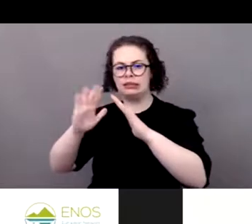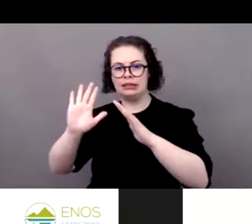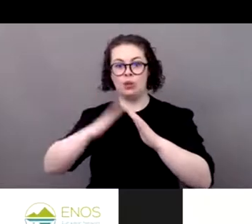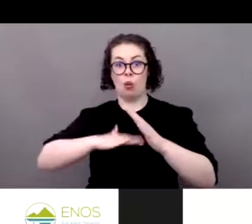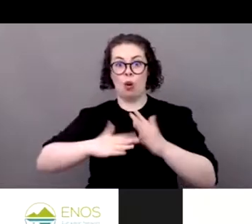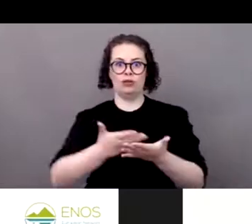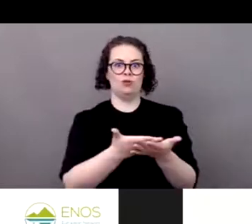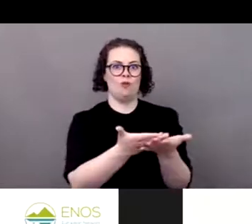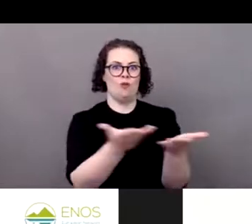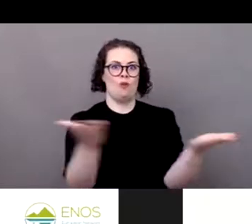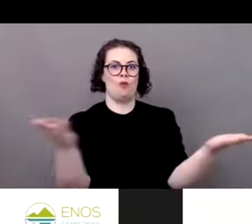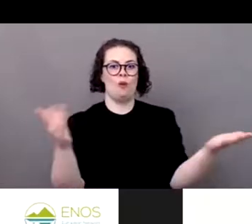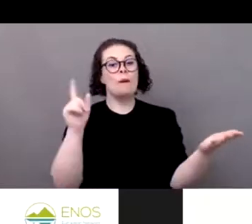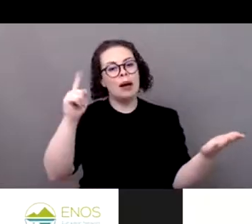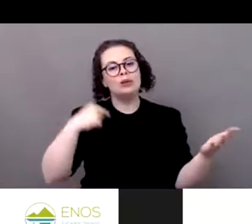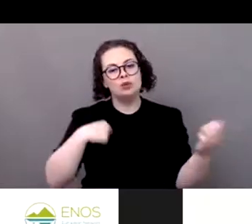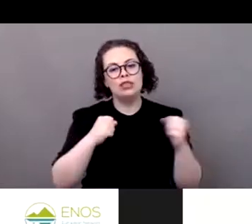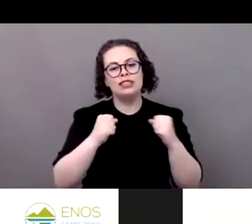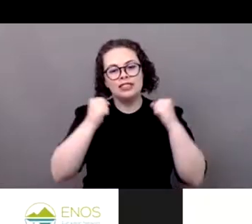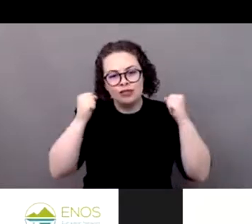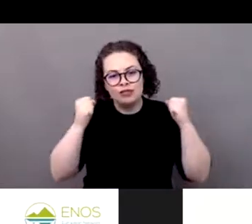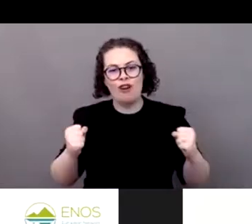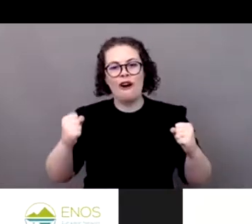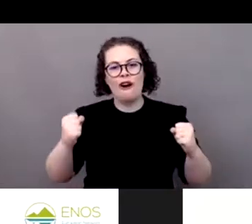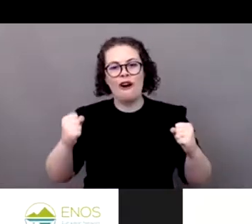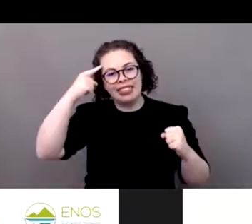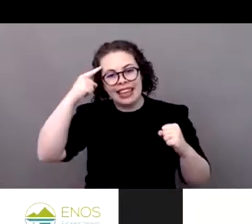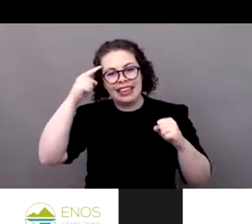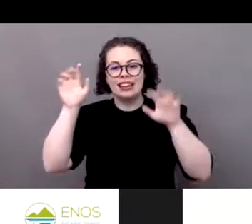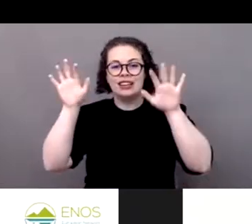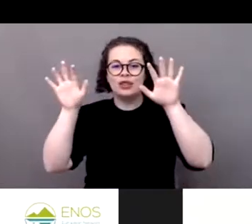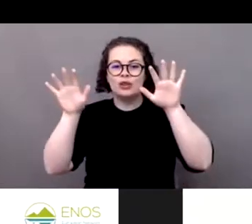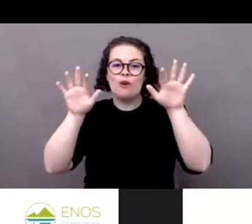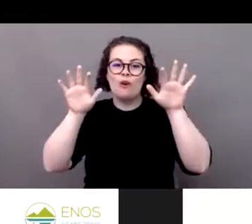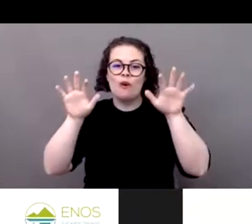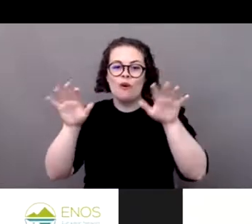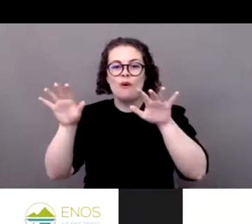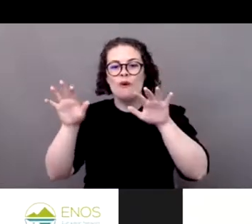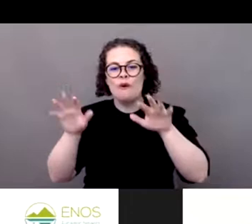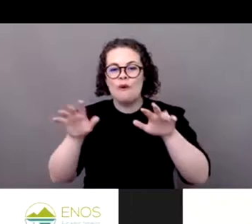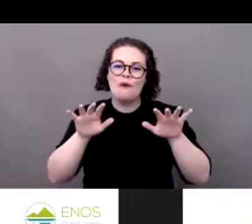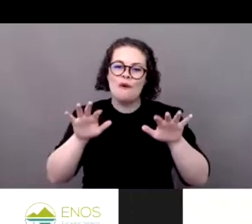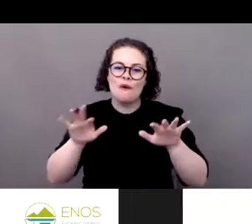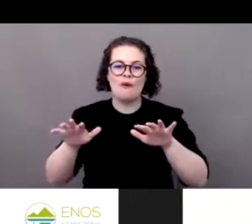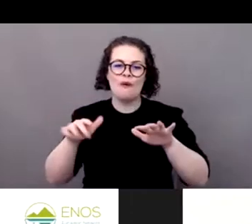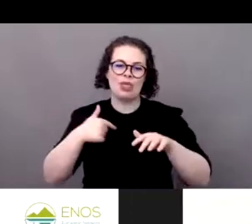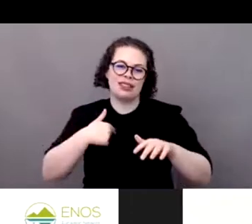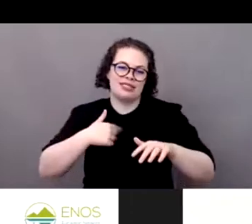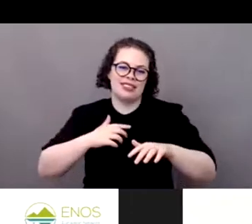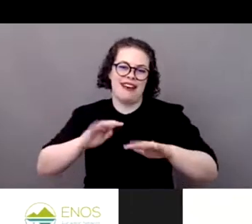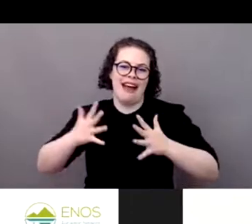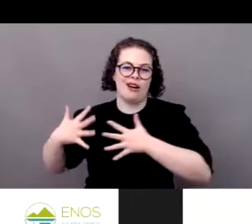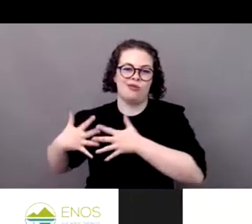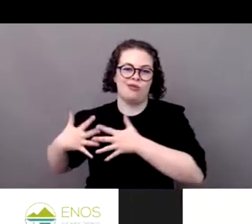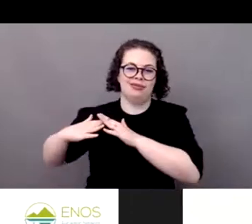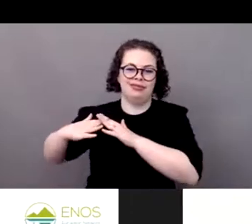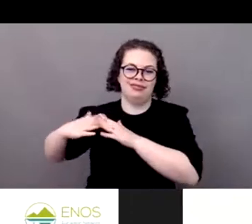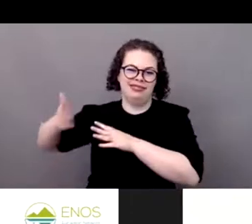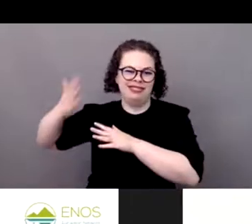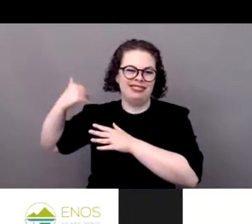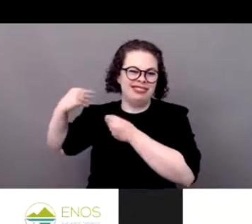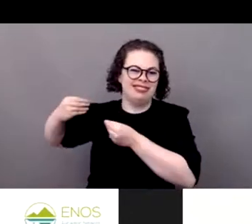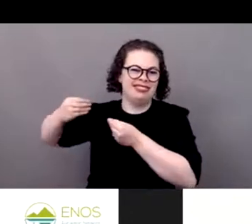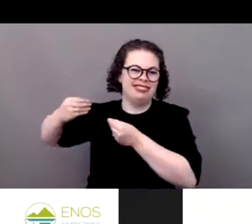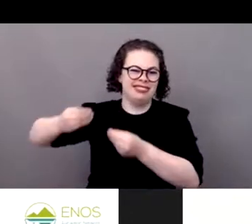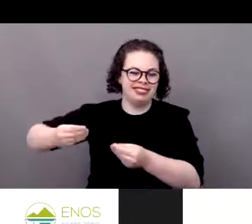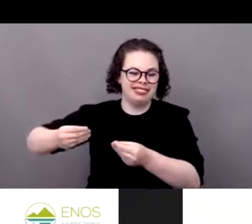much focused on winter. Our history began in the mountains, so we are concerned about protecting our winters, and especially